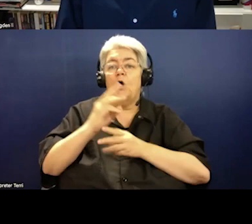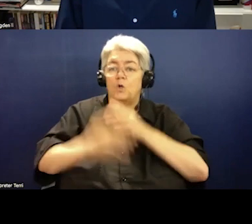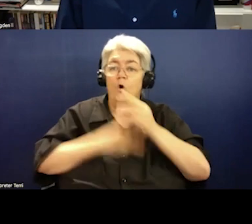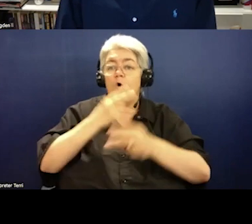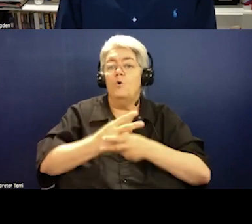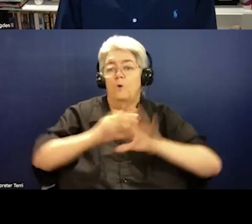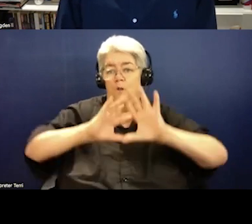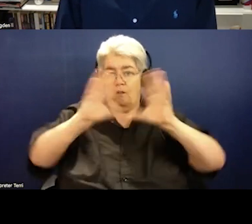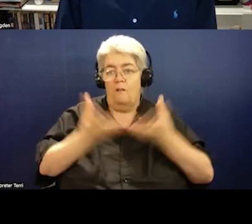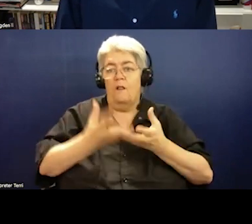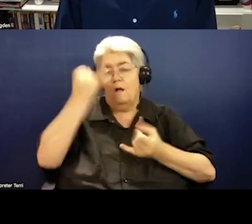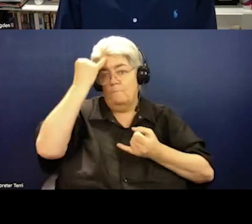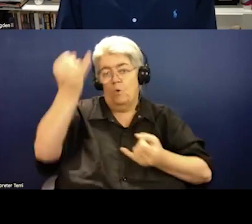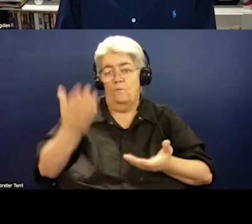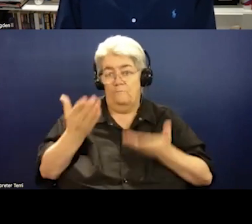suicide.